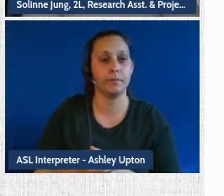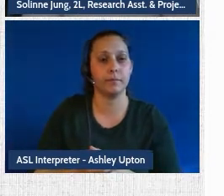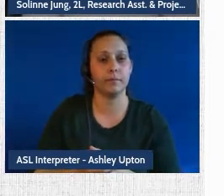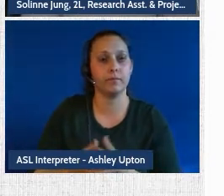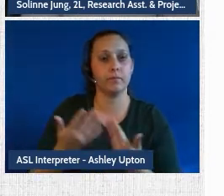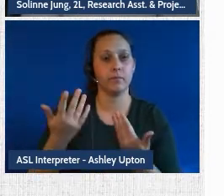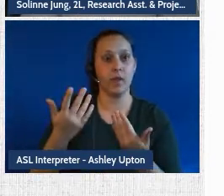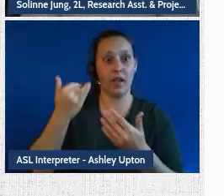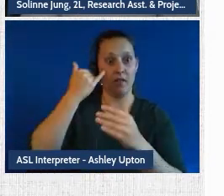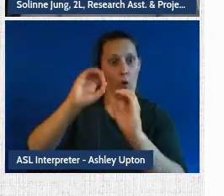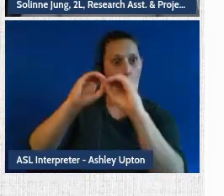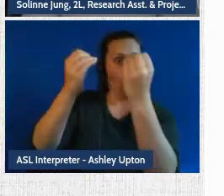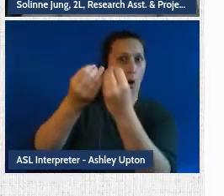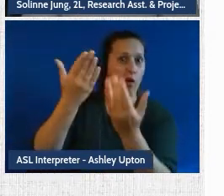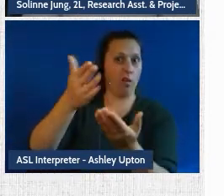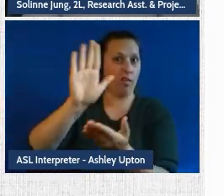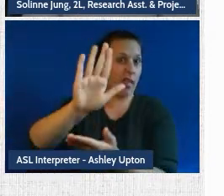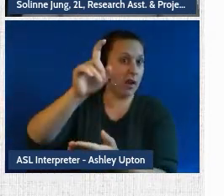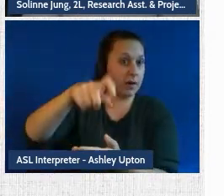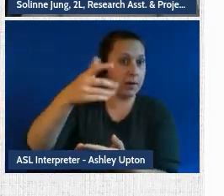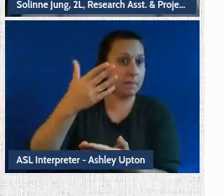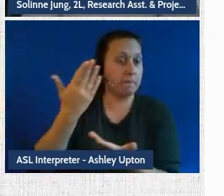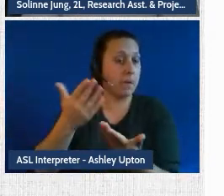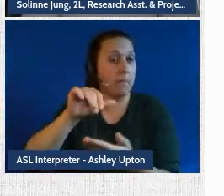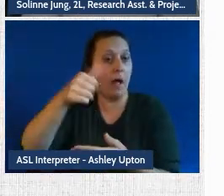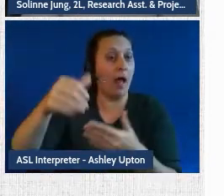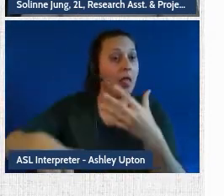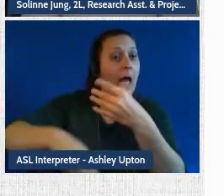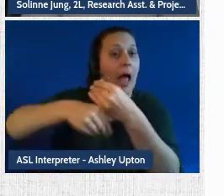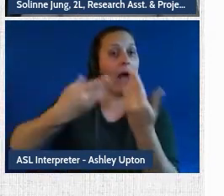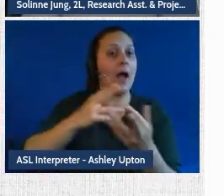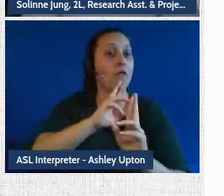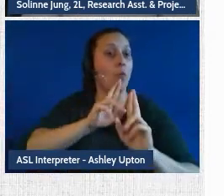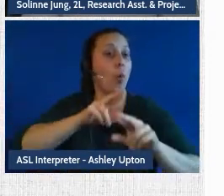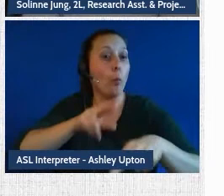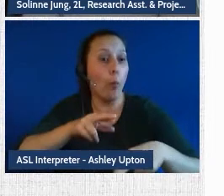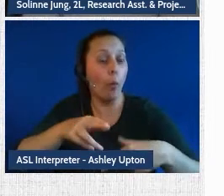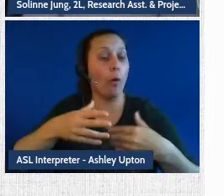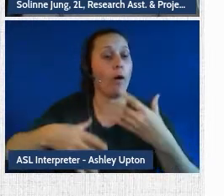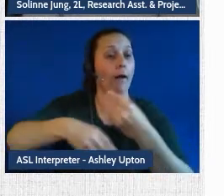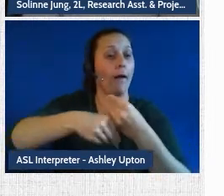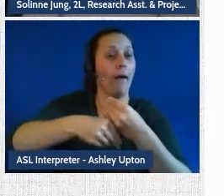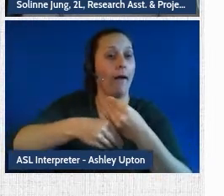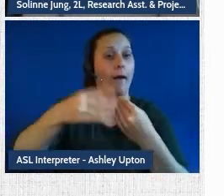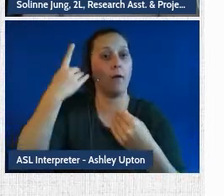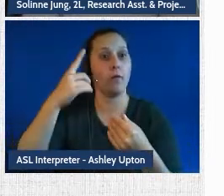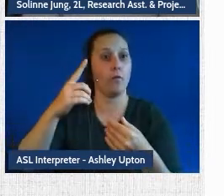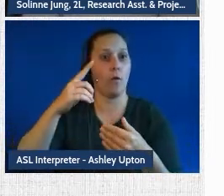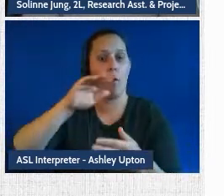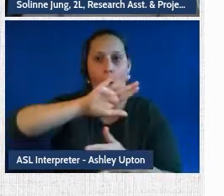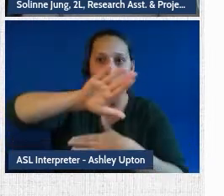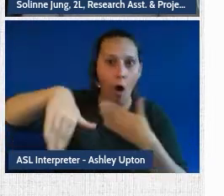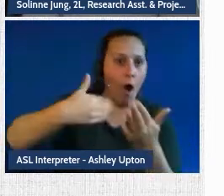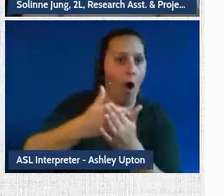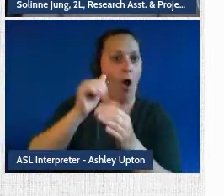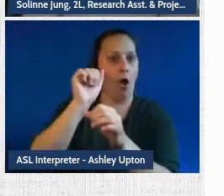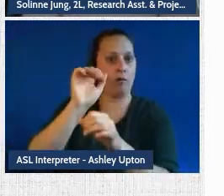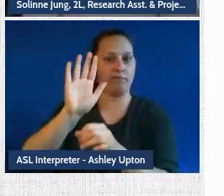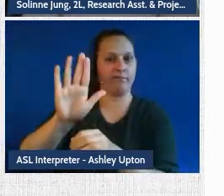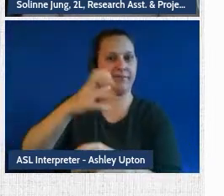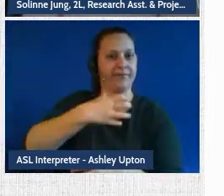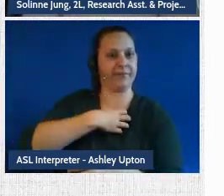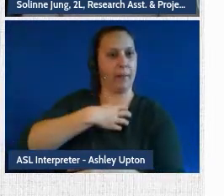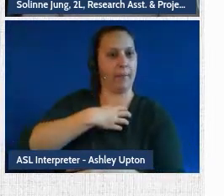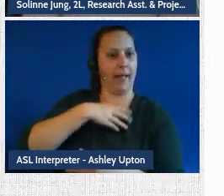organization's needs, such as a reporting component that would aid in the centralization of all workplace complaints and